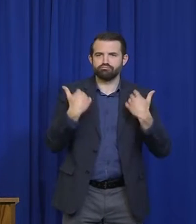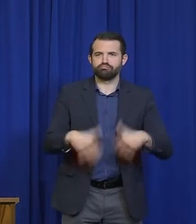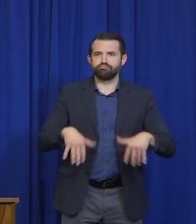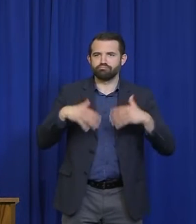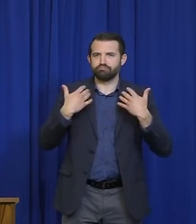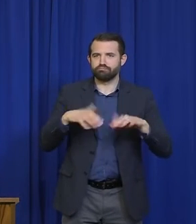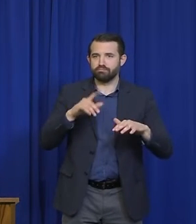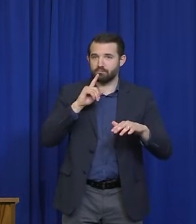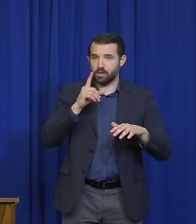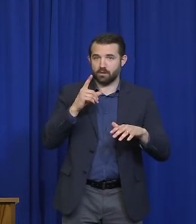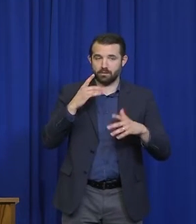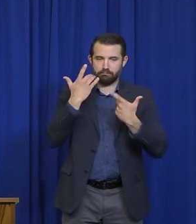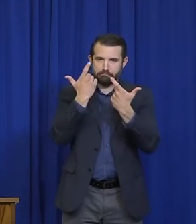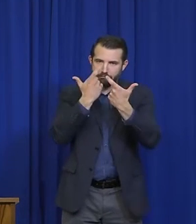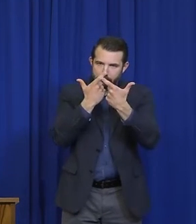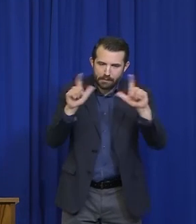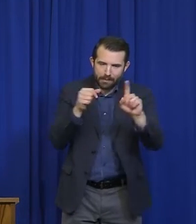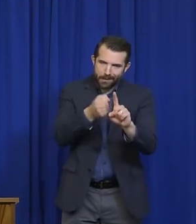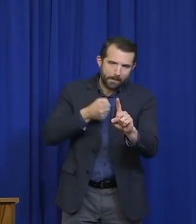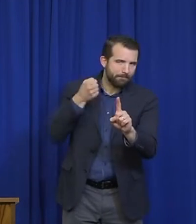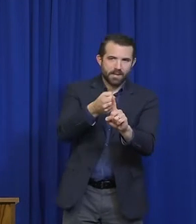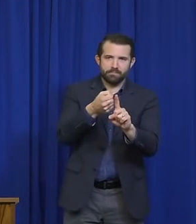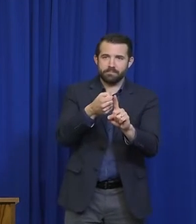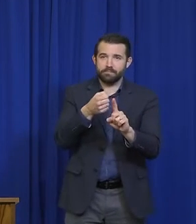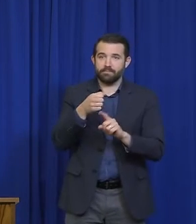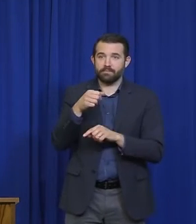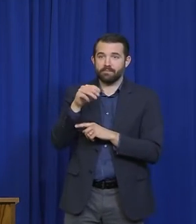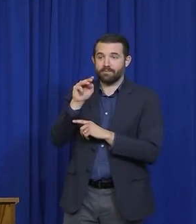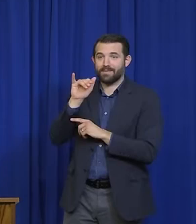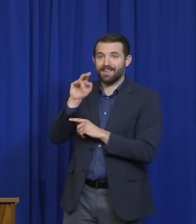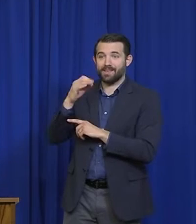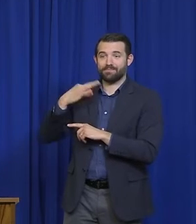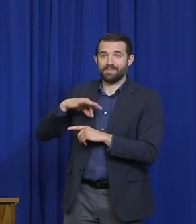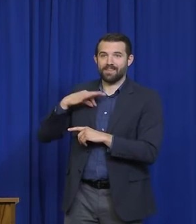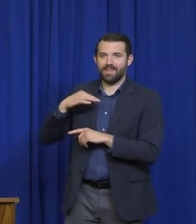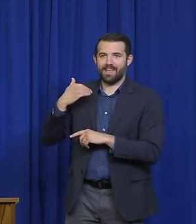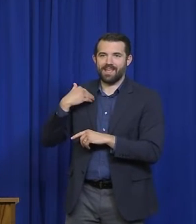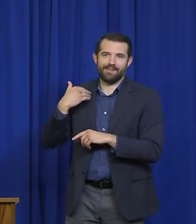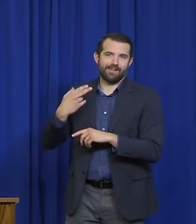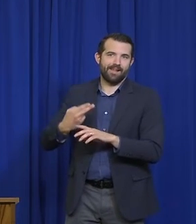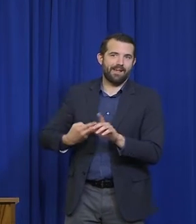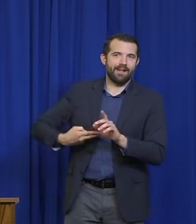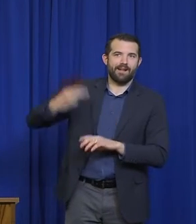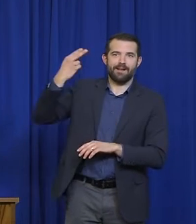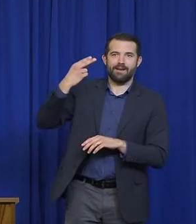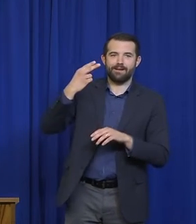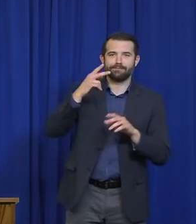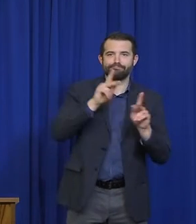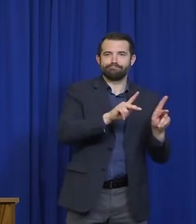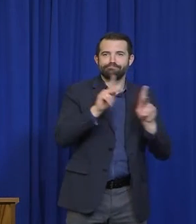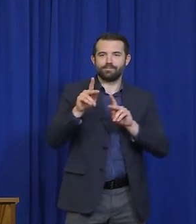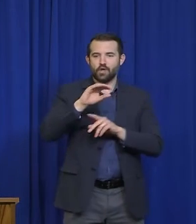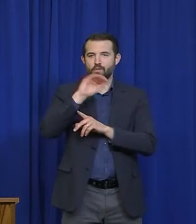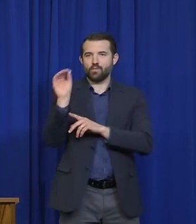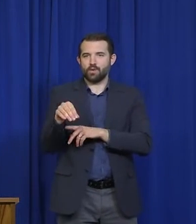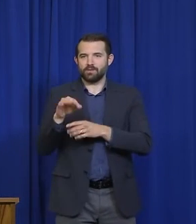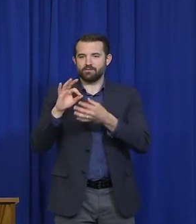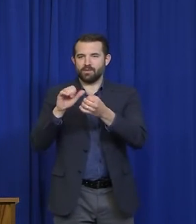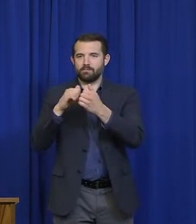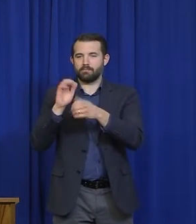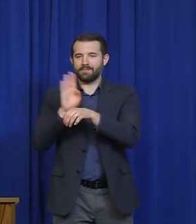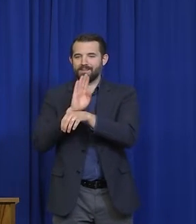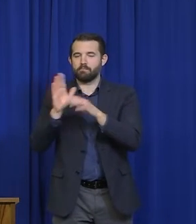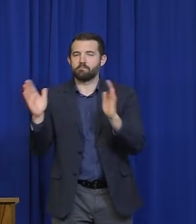Maine does have a high number, a high proportion of small businesses compared to most other states. And